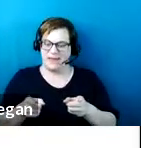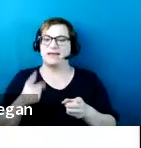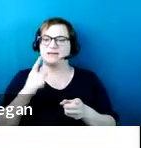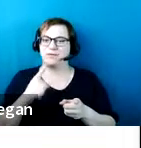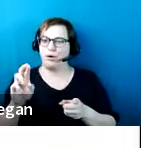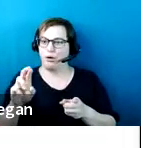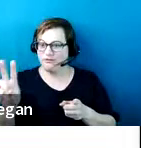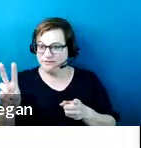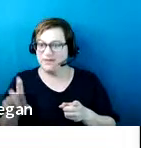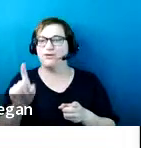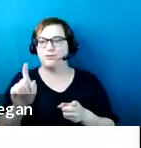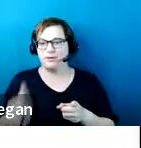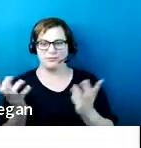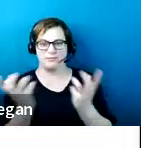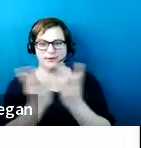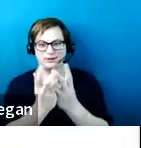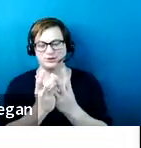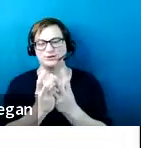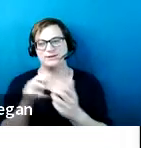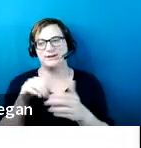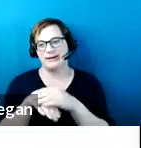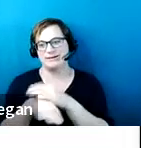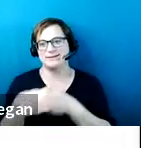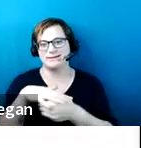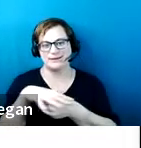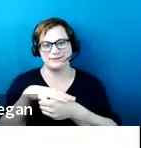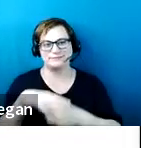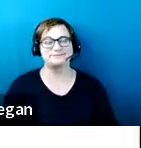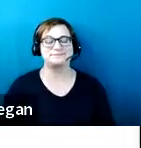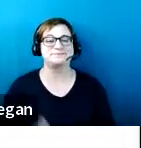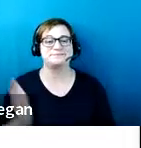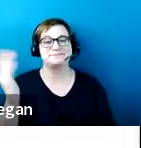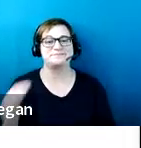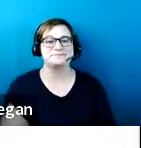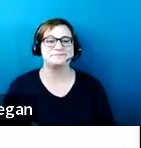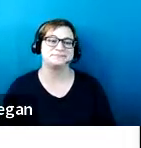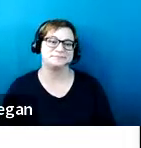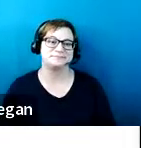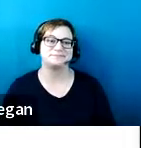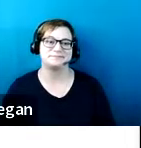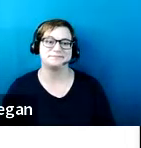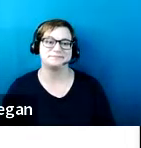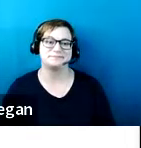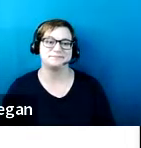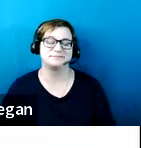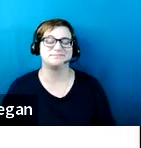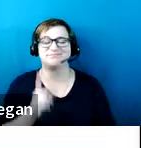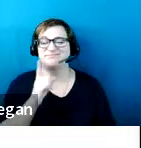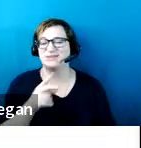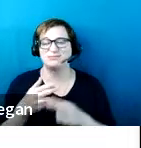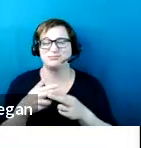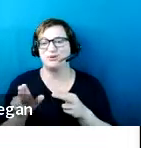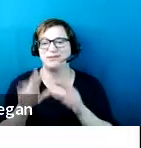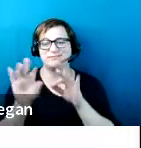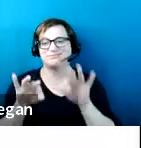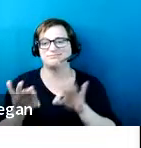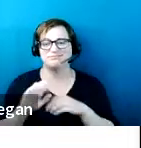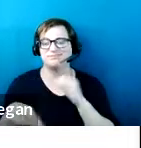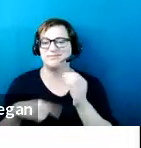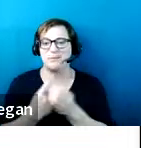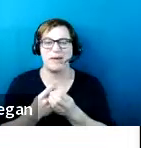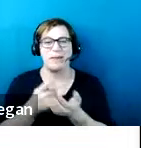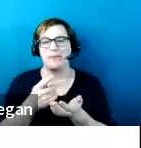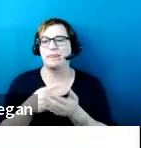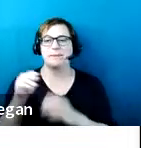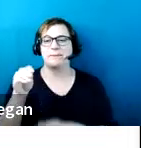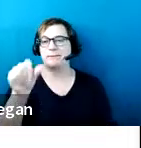access aisles. Next slide. To briefly touch on parking meters and pay